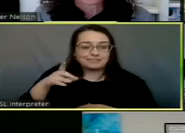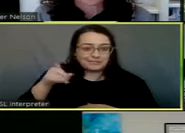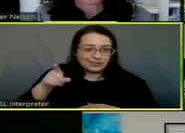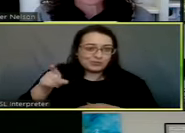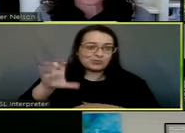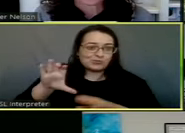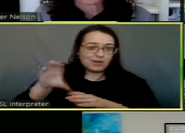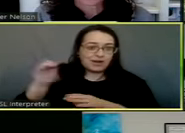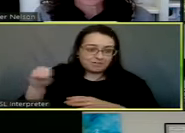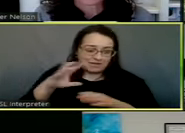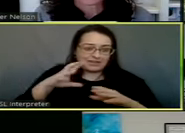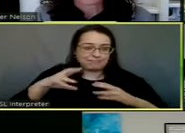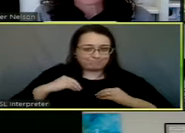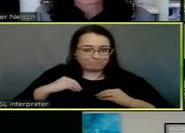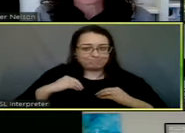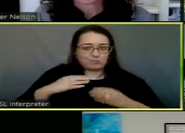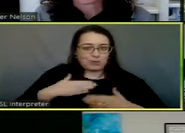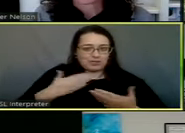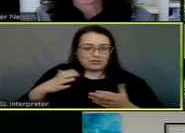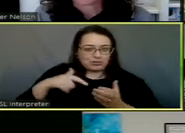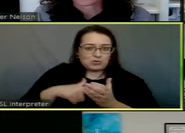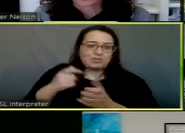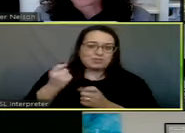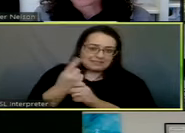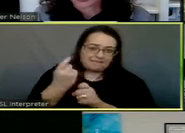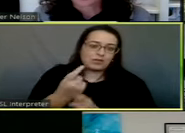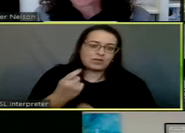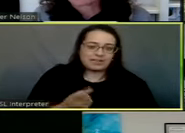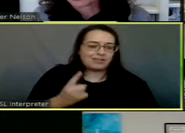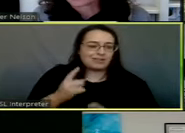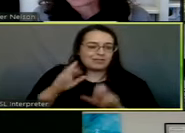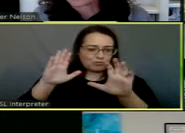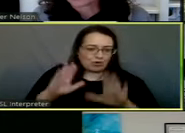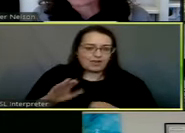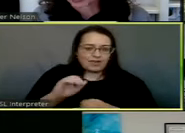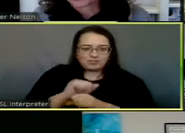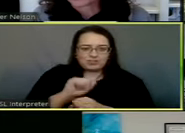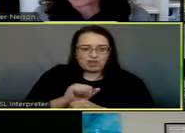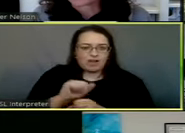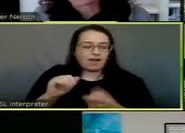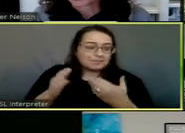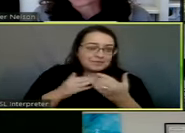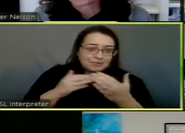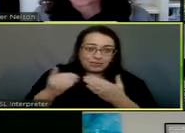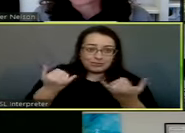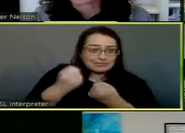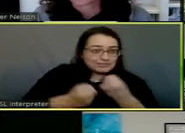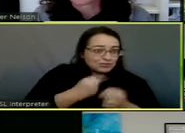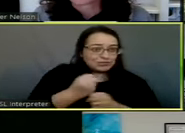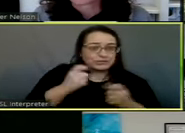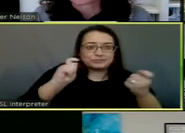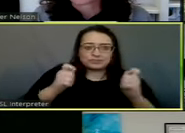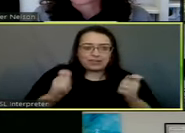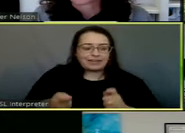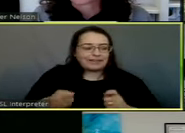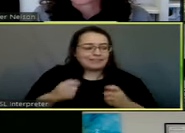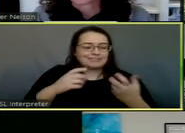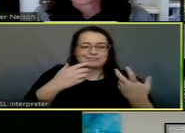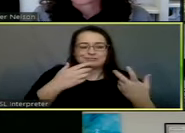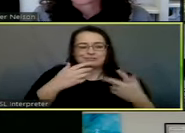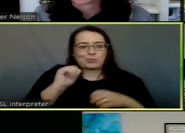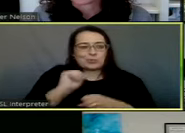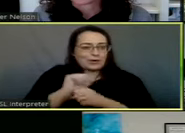firm take this on for us every year and do a great job even amidst the year of changing and doing things virtually this year.